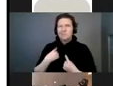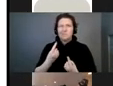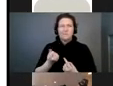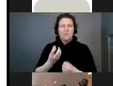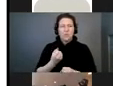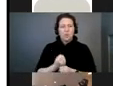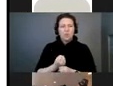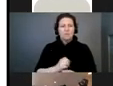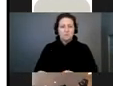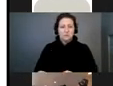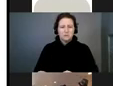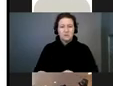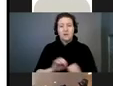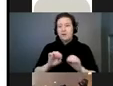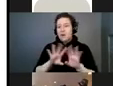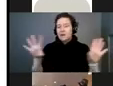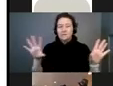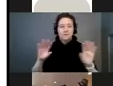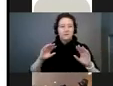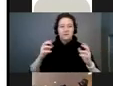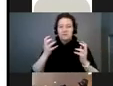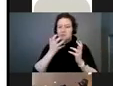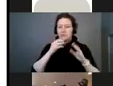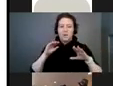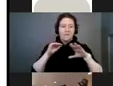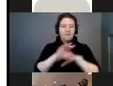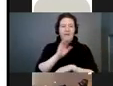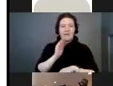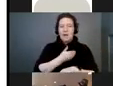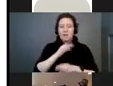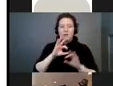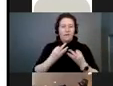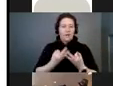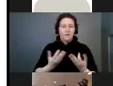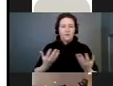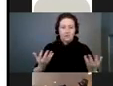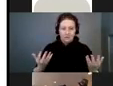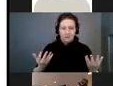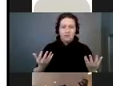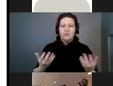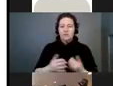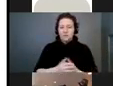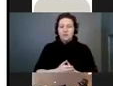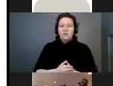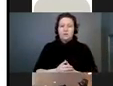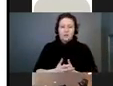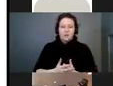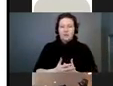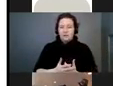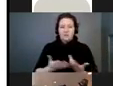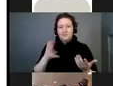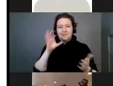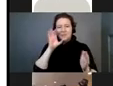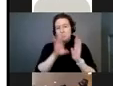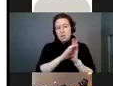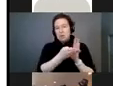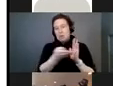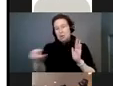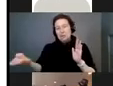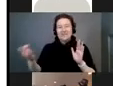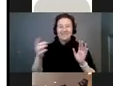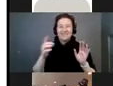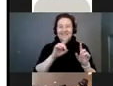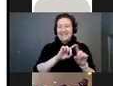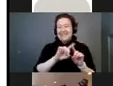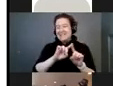So obviously this is a huge impact on our family. So just some pictures here of the different